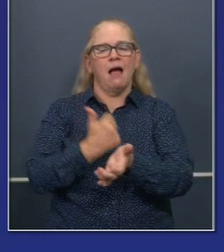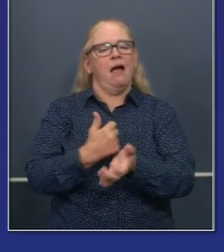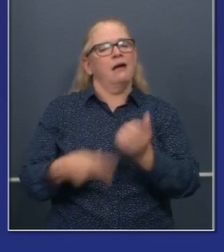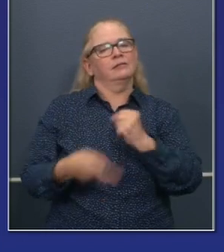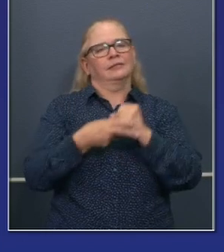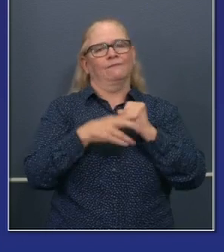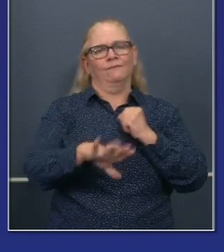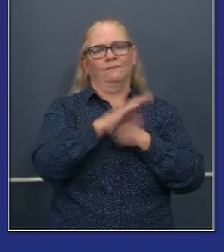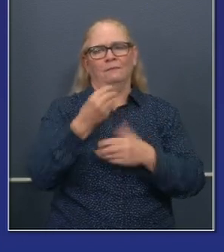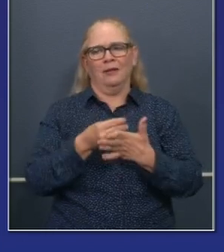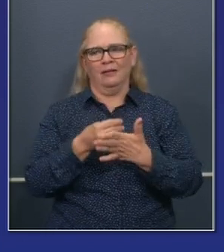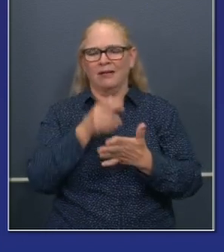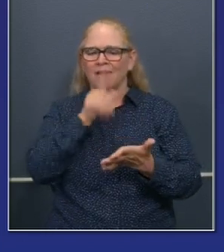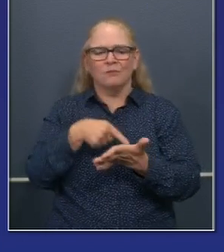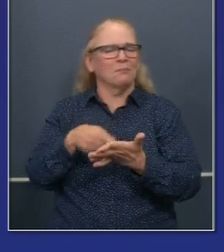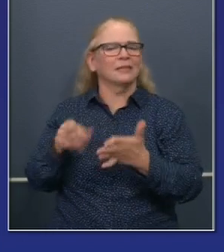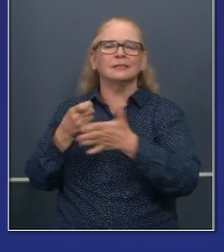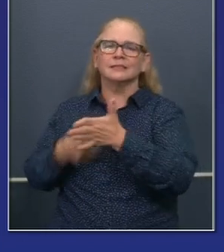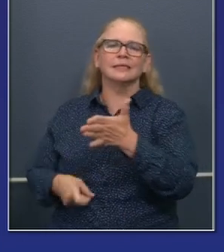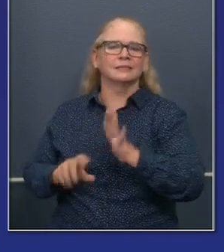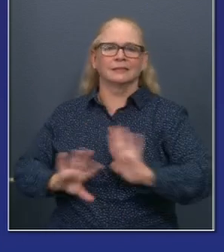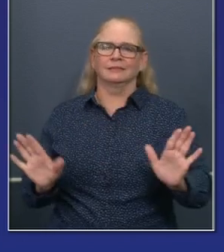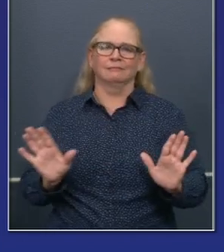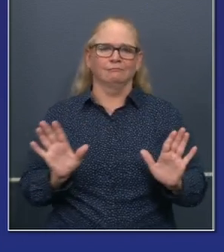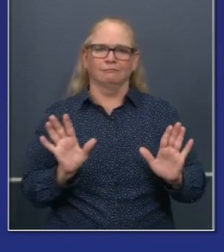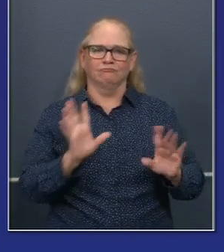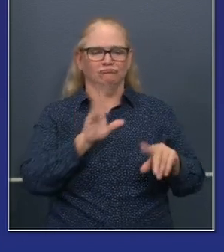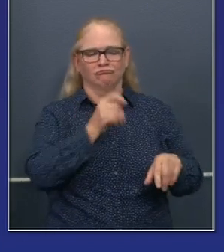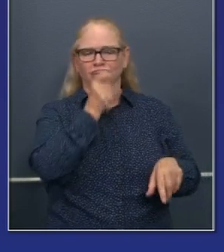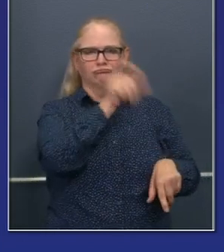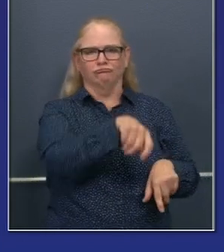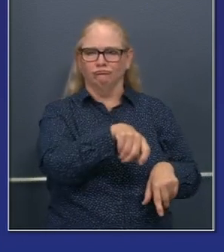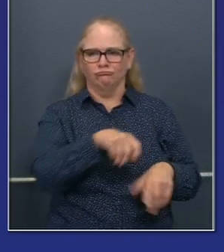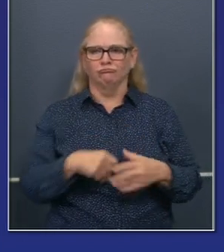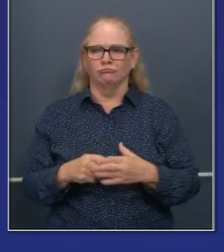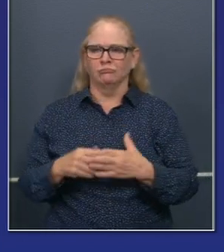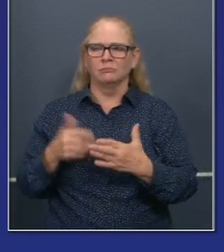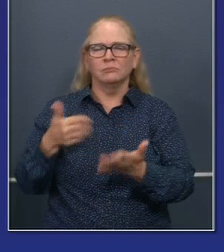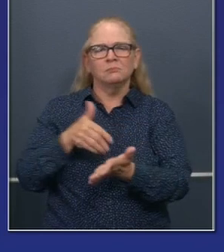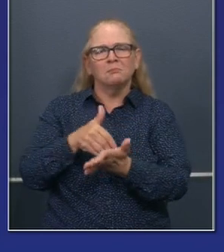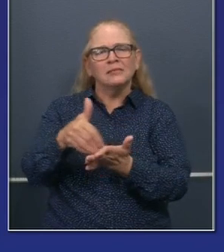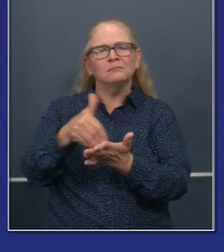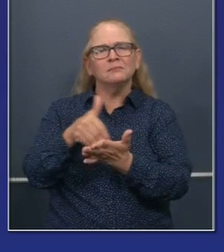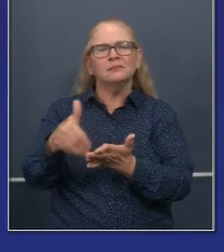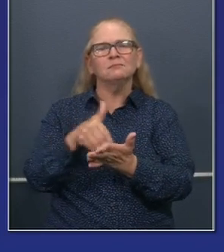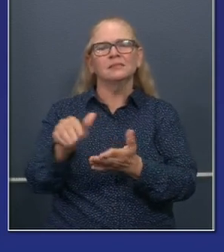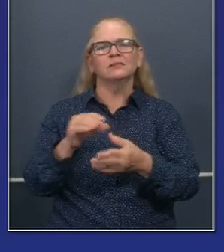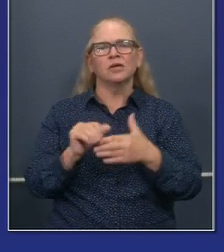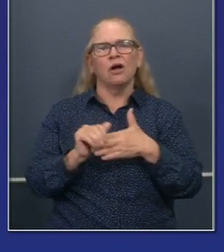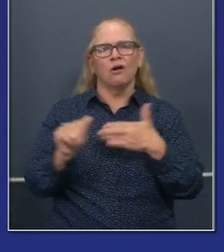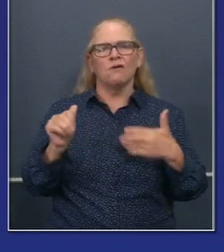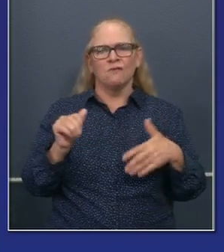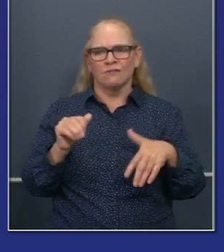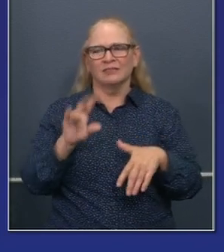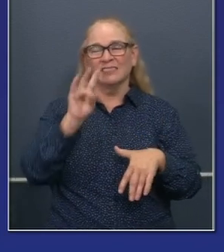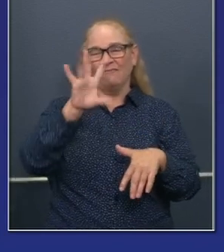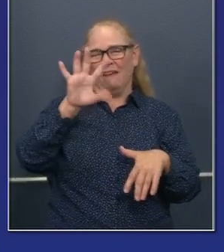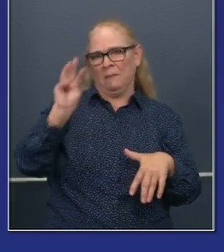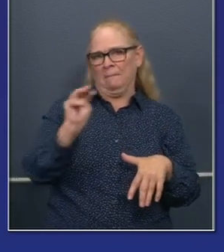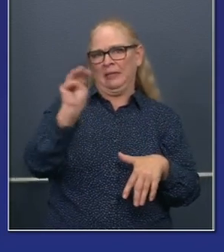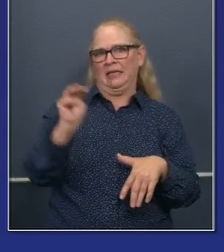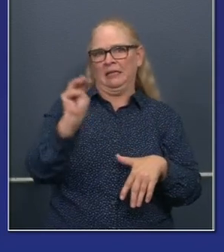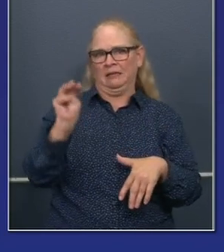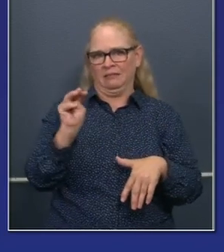be a little confusing, uh, but the bottom line is tens of millions of dollars. Uh, it's over a hundred million now, but 75 million in new dollars